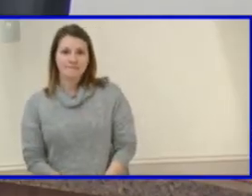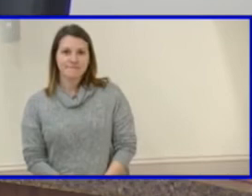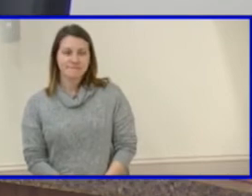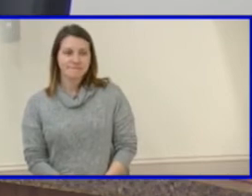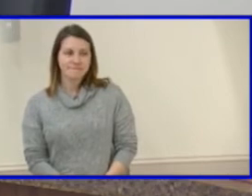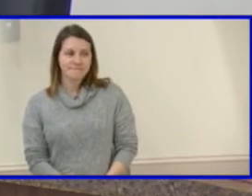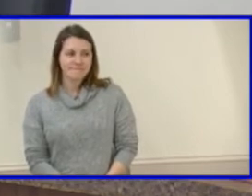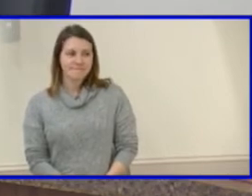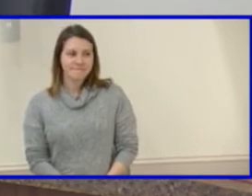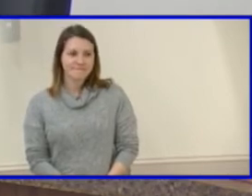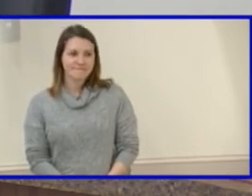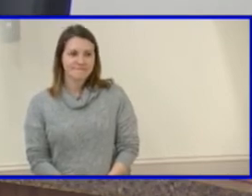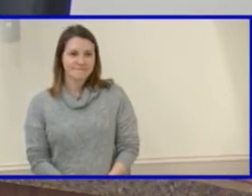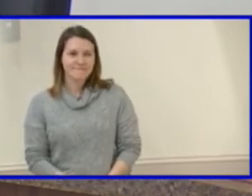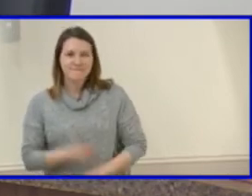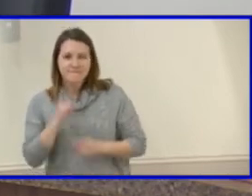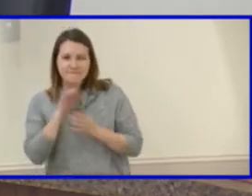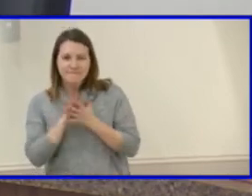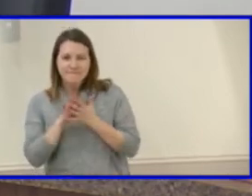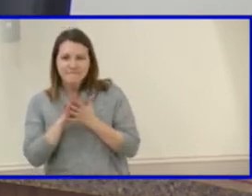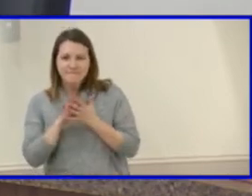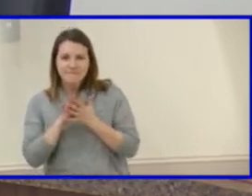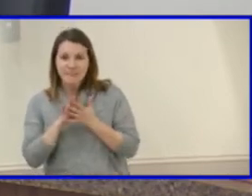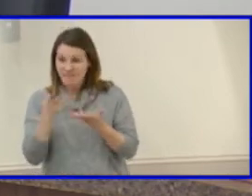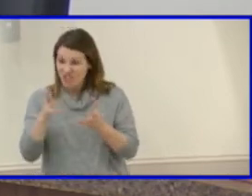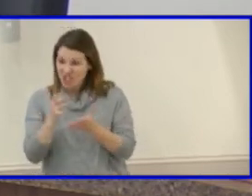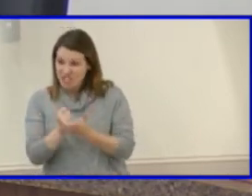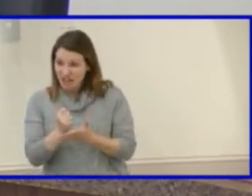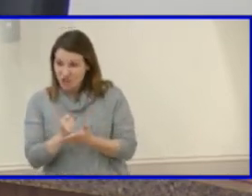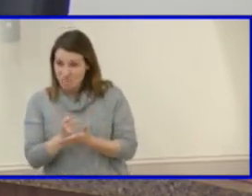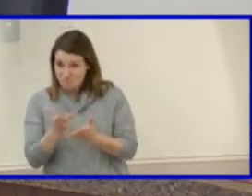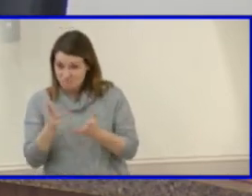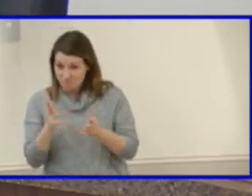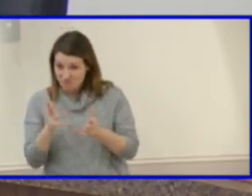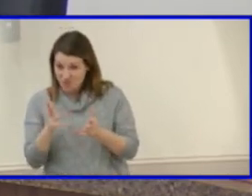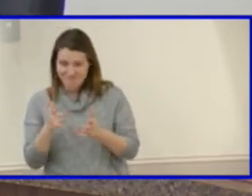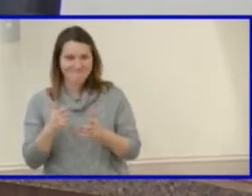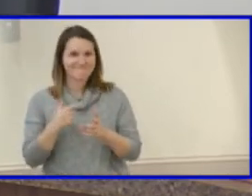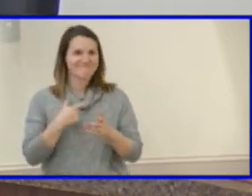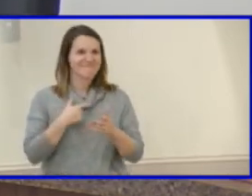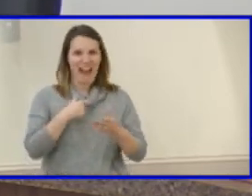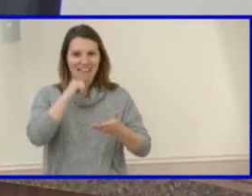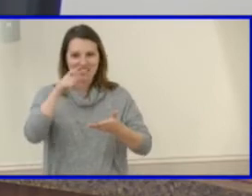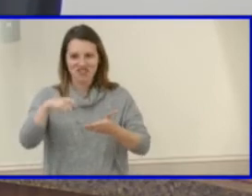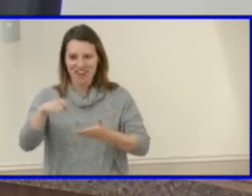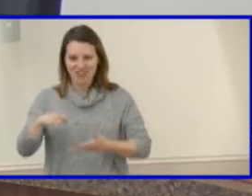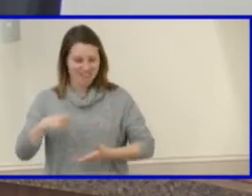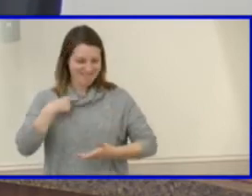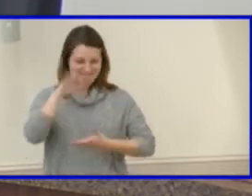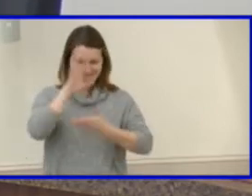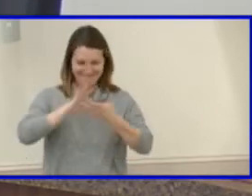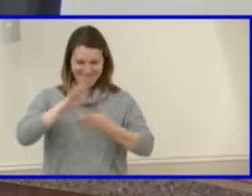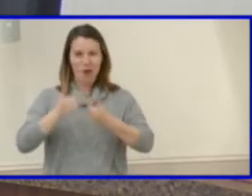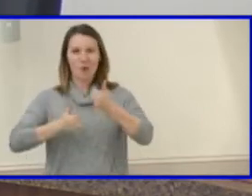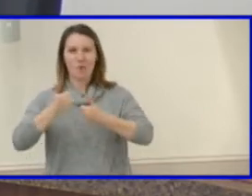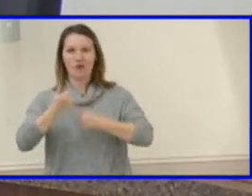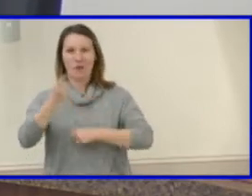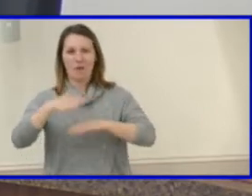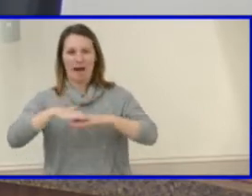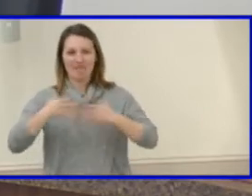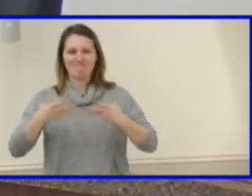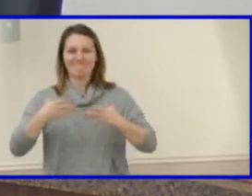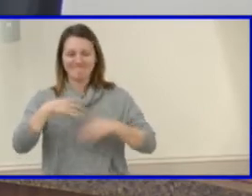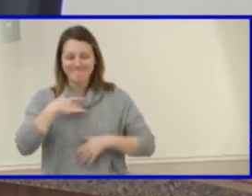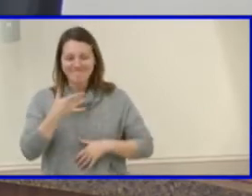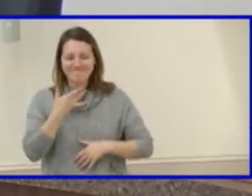Did we just do disciplinary records or scholarships? We did scholarships. Okay, making sure I've lost track of my check marks there. All right, next, seeking